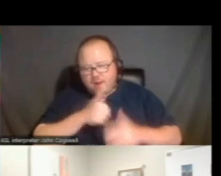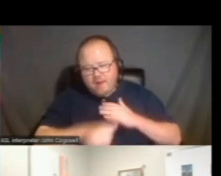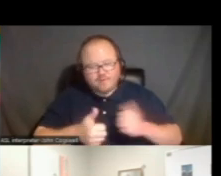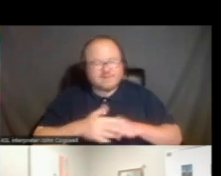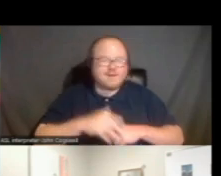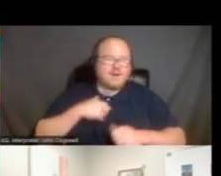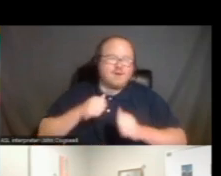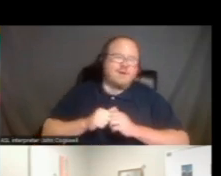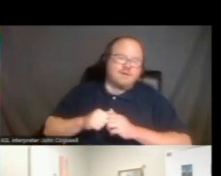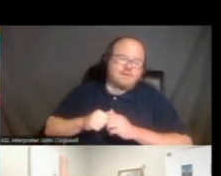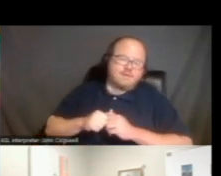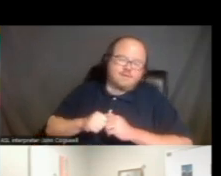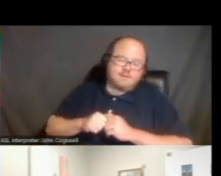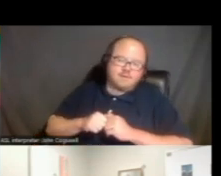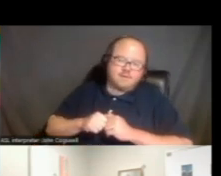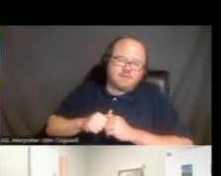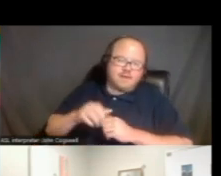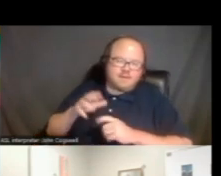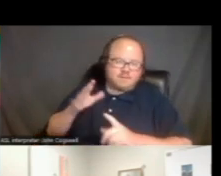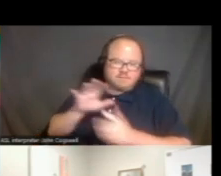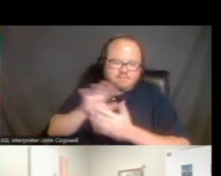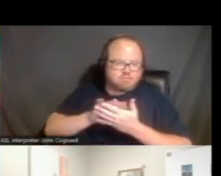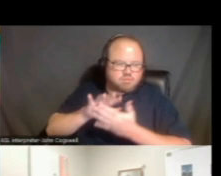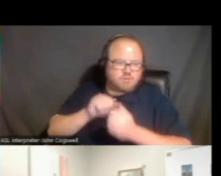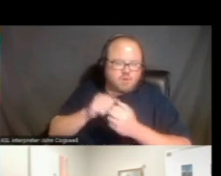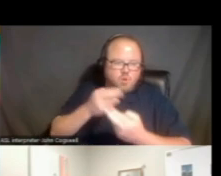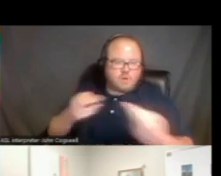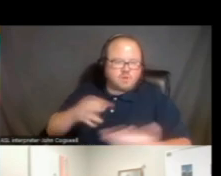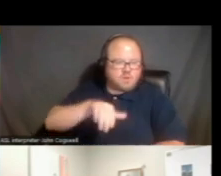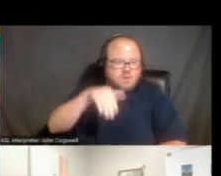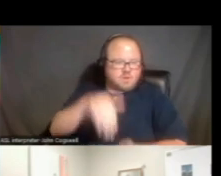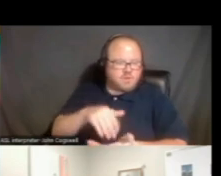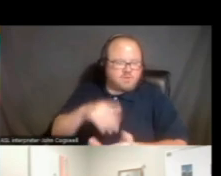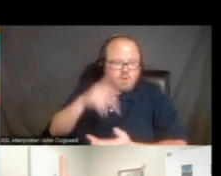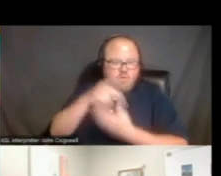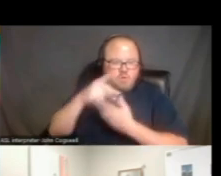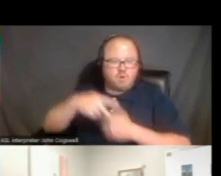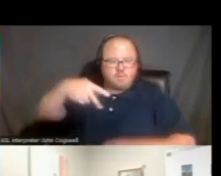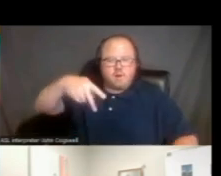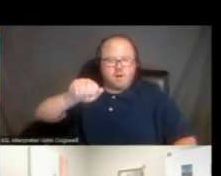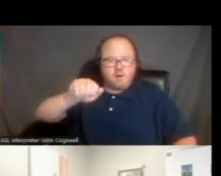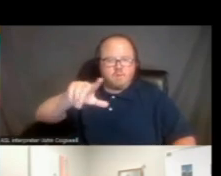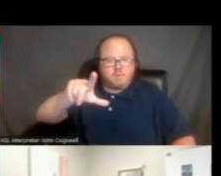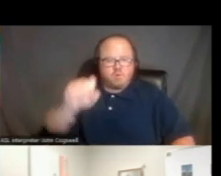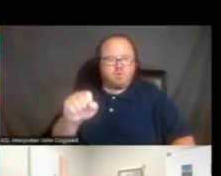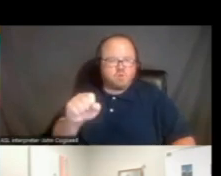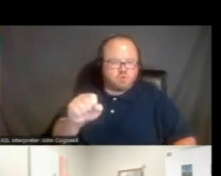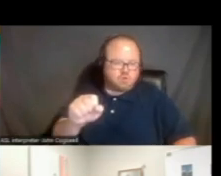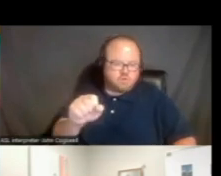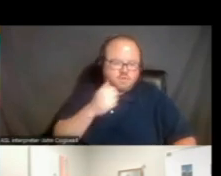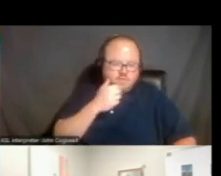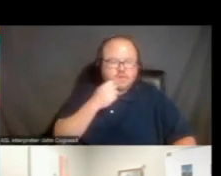I'm with Inland Caregiver Resource Center for the programs, uh, P.E.R.L.S. and Thrive CVT. Yes. One of our